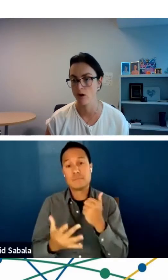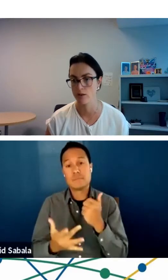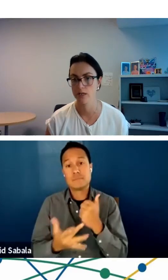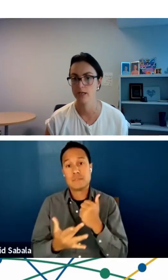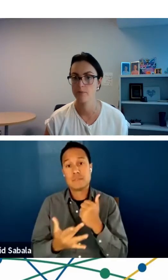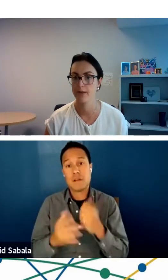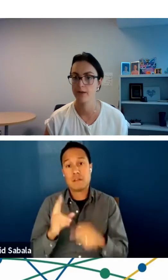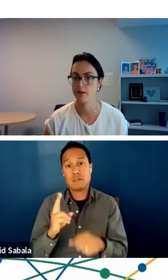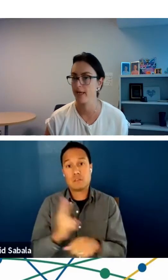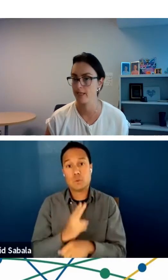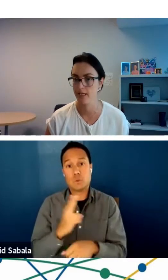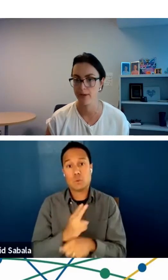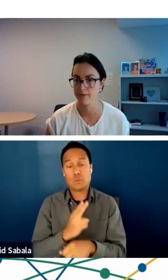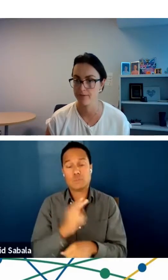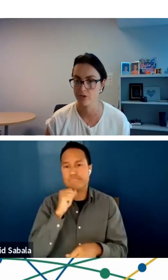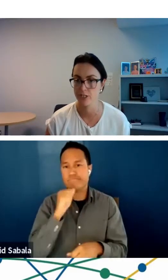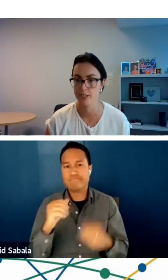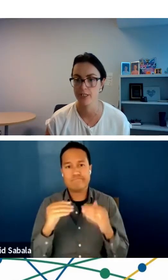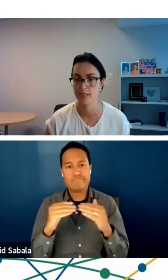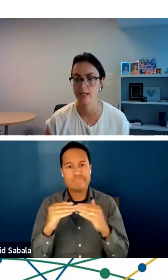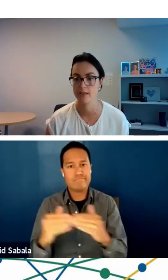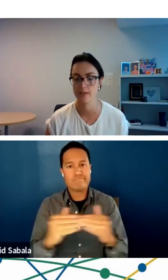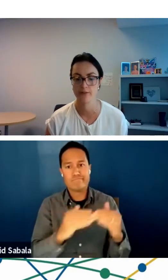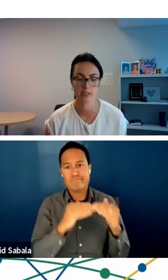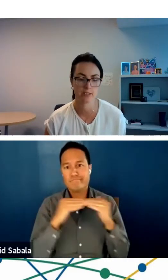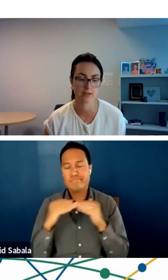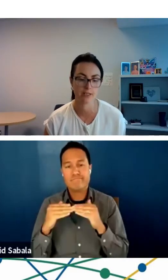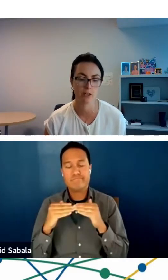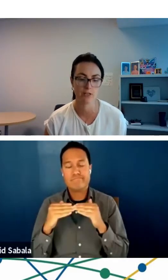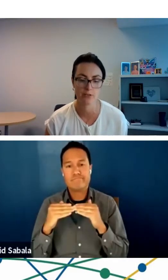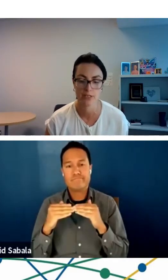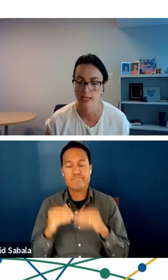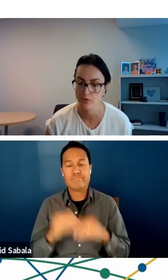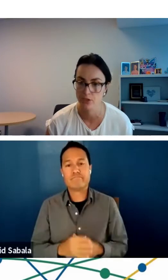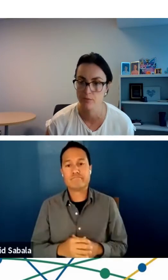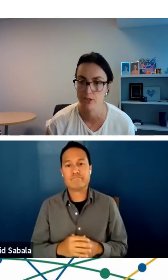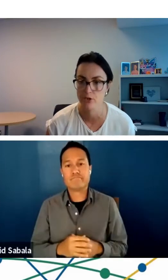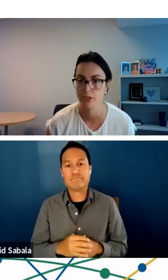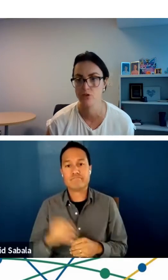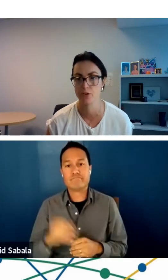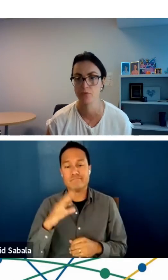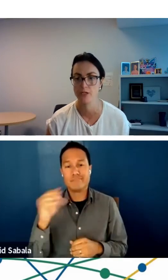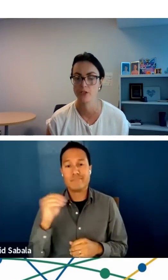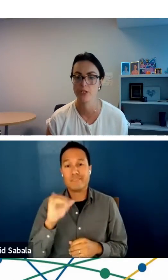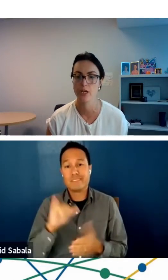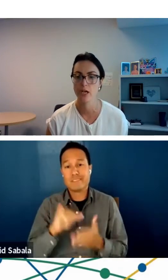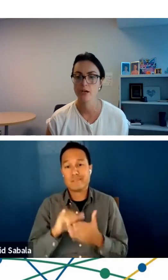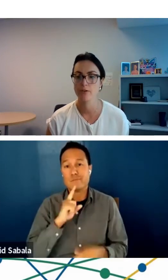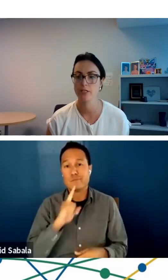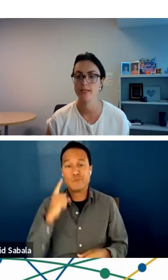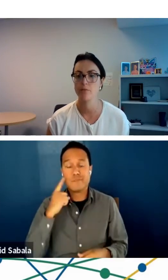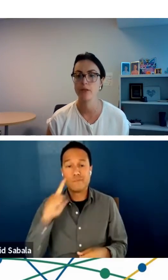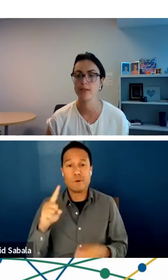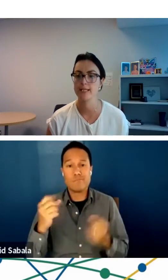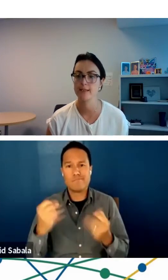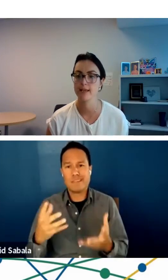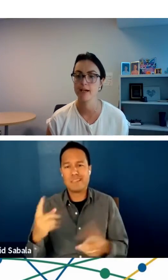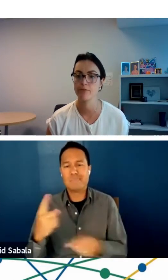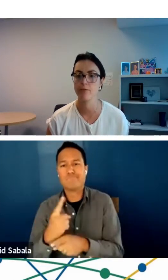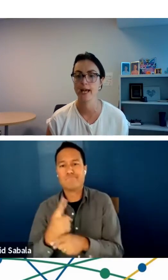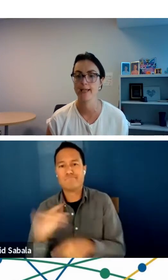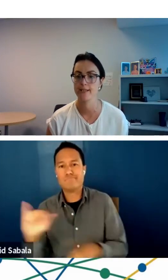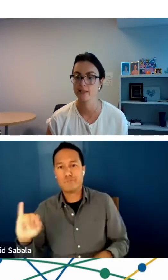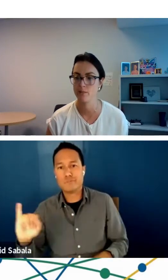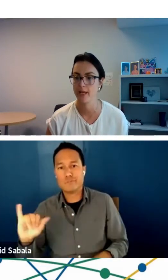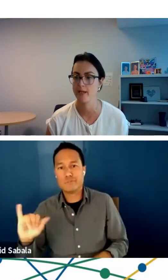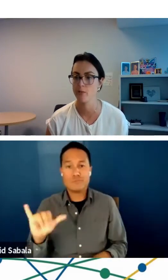among all Medicare beneficiaries. And this is definitely also the case for commercially insured patients. For example, less than